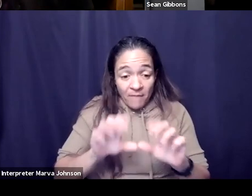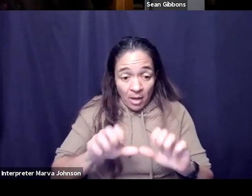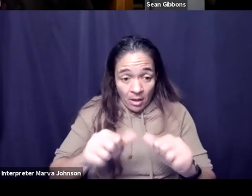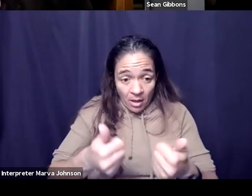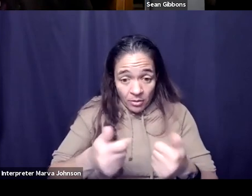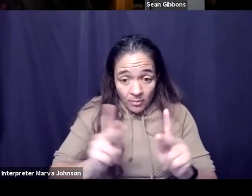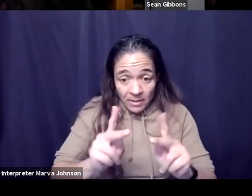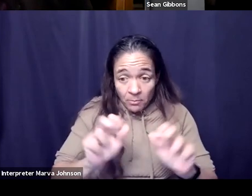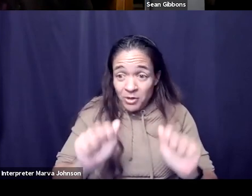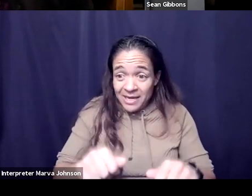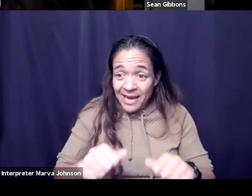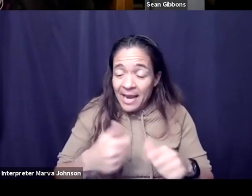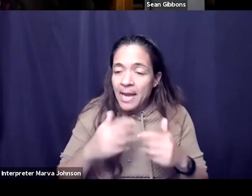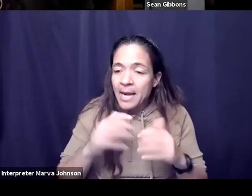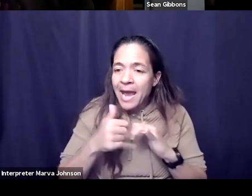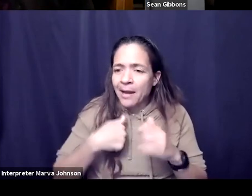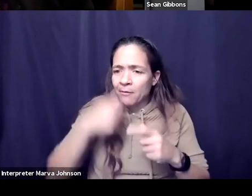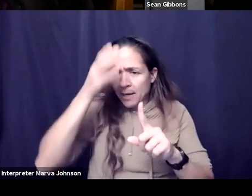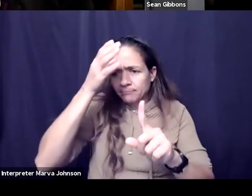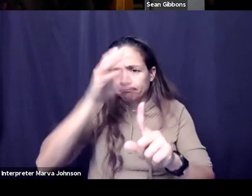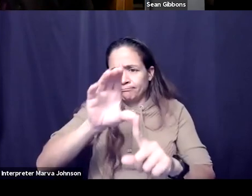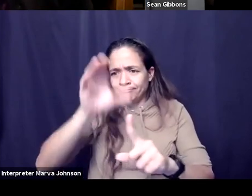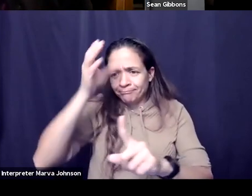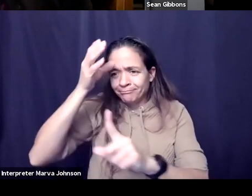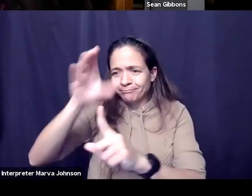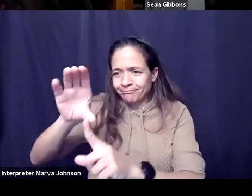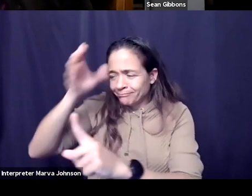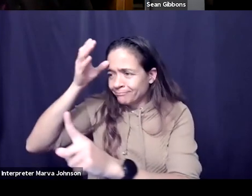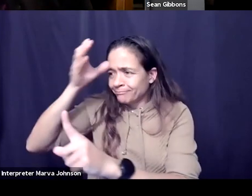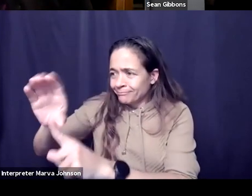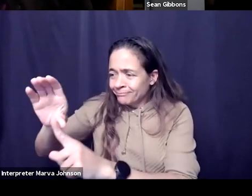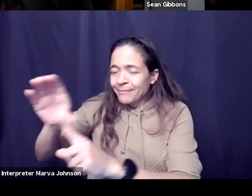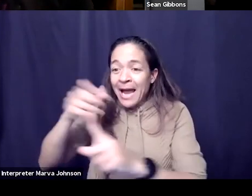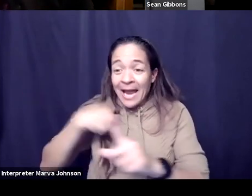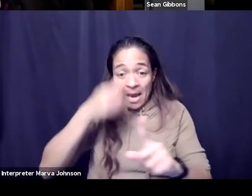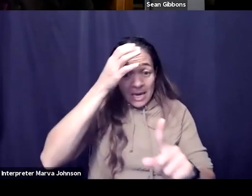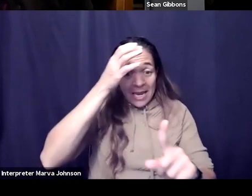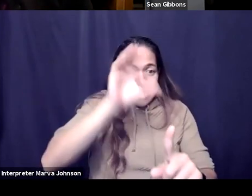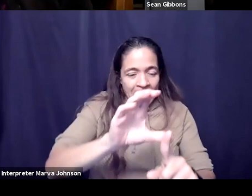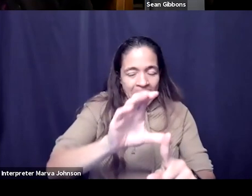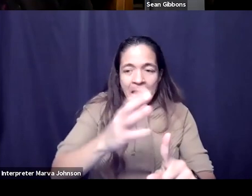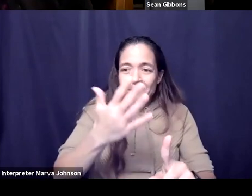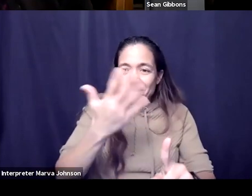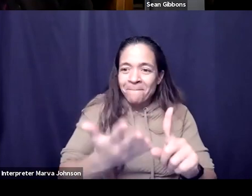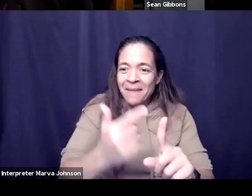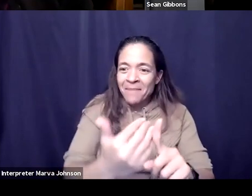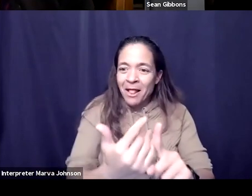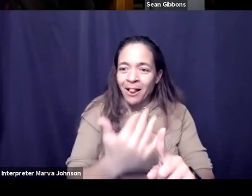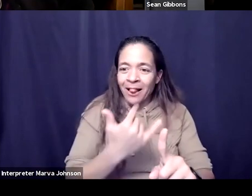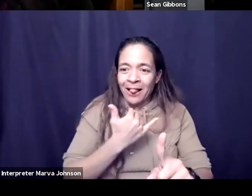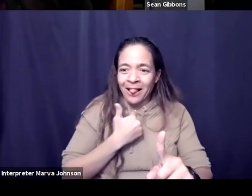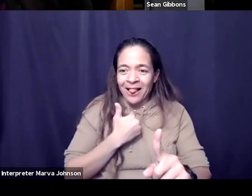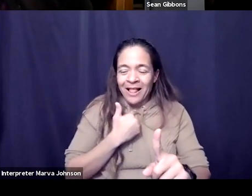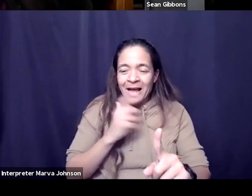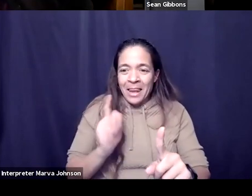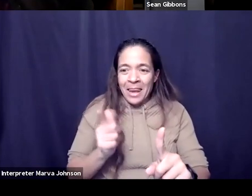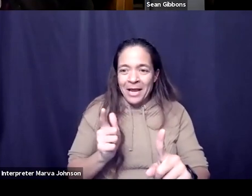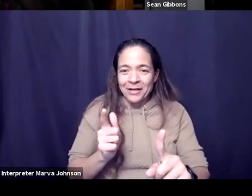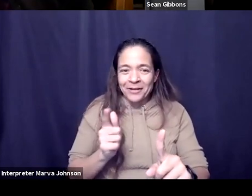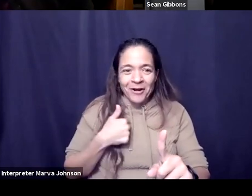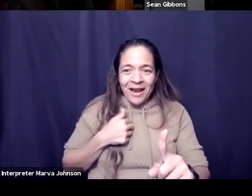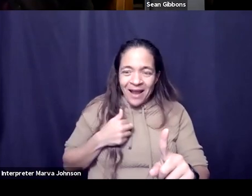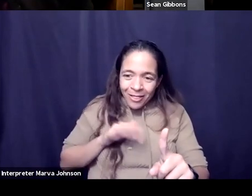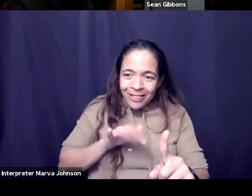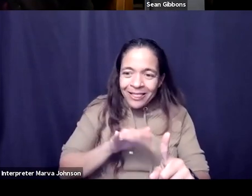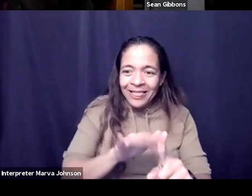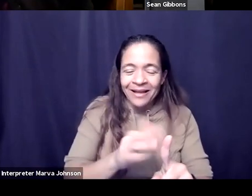and i can i can almost draft off of them like a cycling team um because the chances are going to need to draft off of you later and it's it's not bad draft but you might